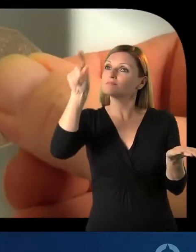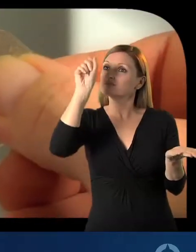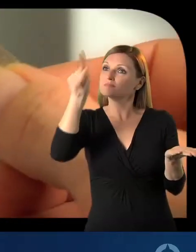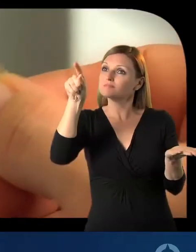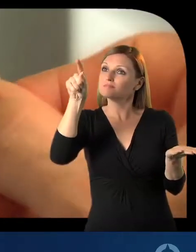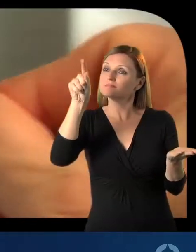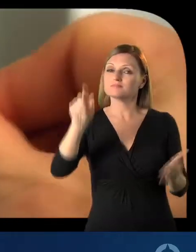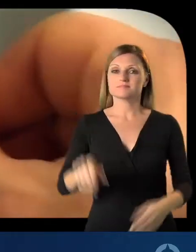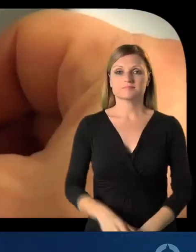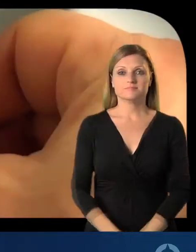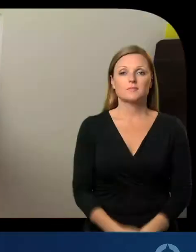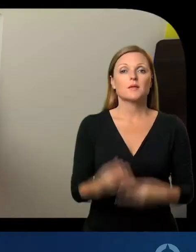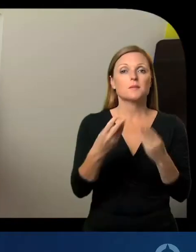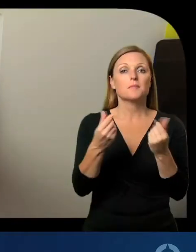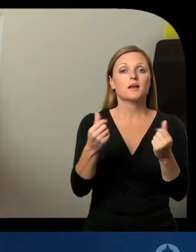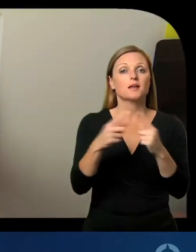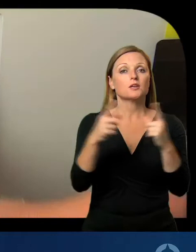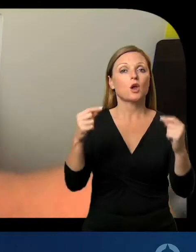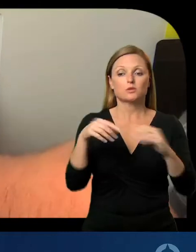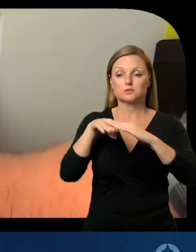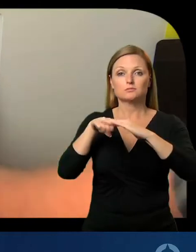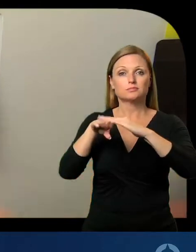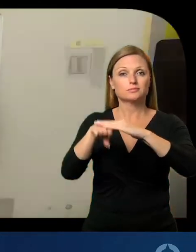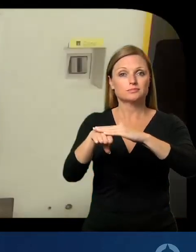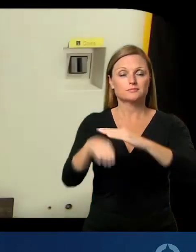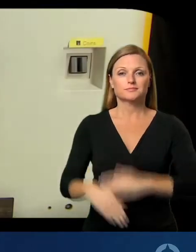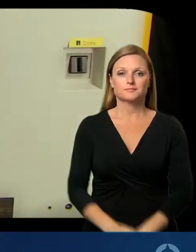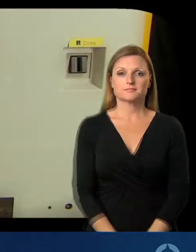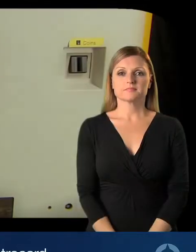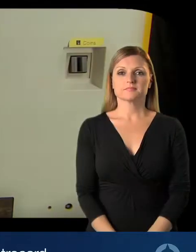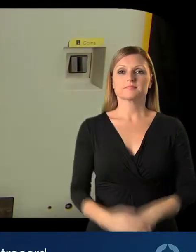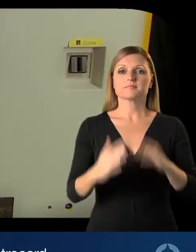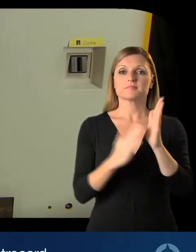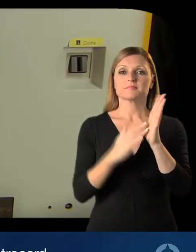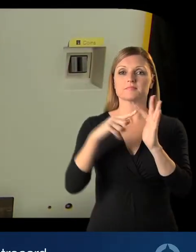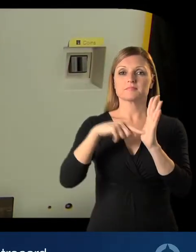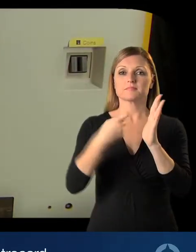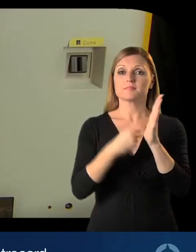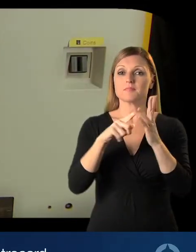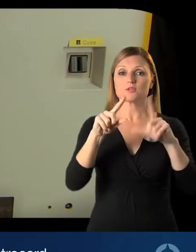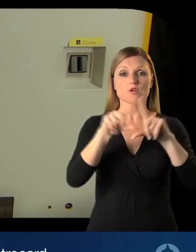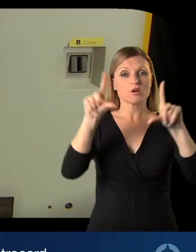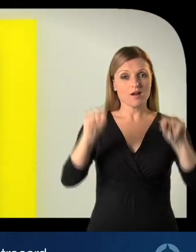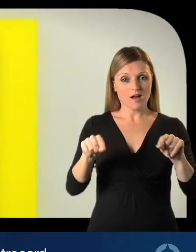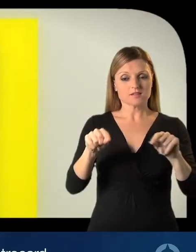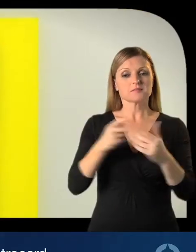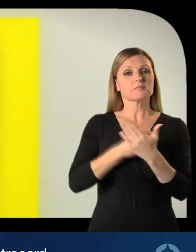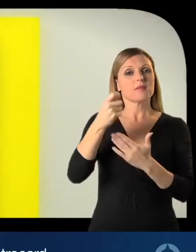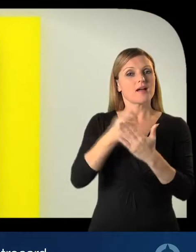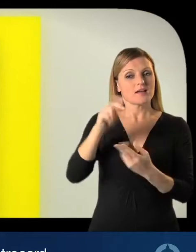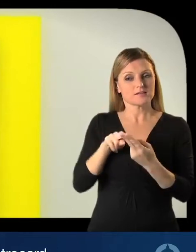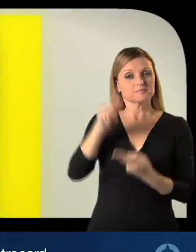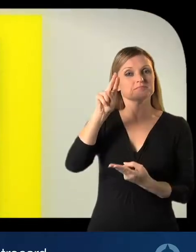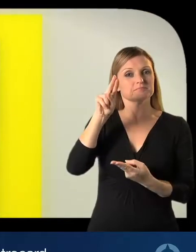inserting coins, a slot for inserting notes and a cradle to recharge your metro